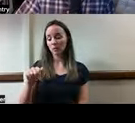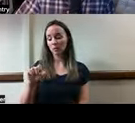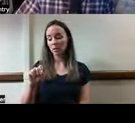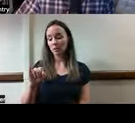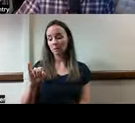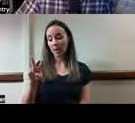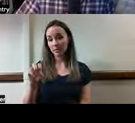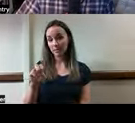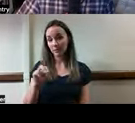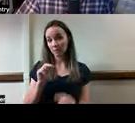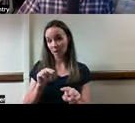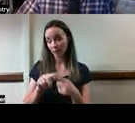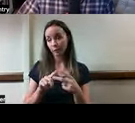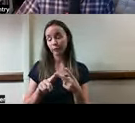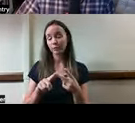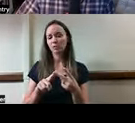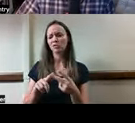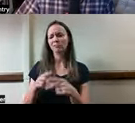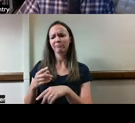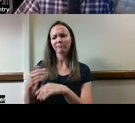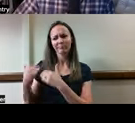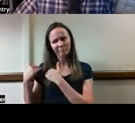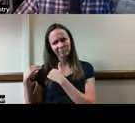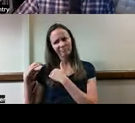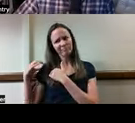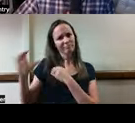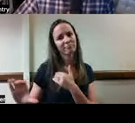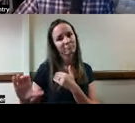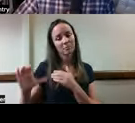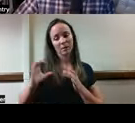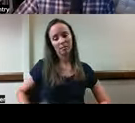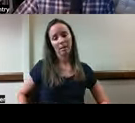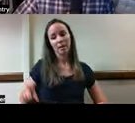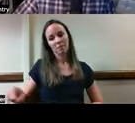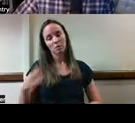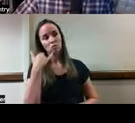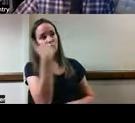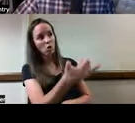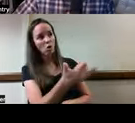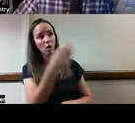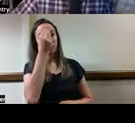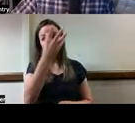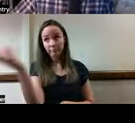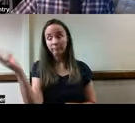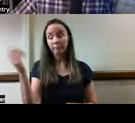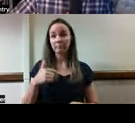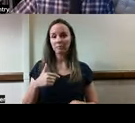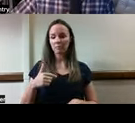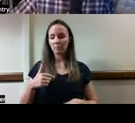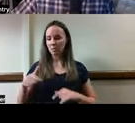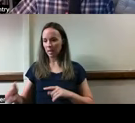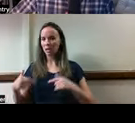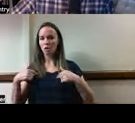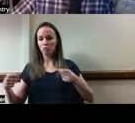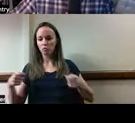putting the responsibility on the client to make calls in check in calls, so they feel like they're in control of